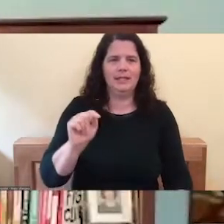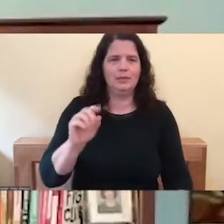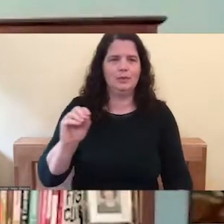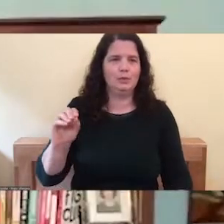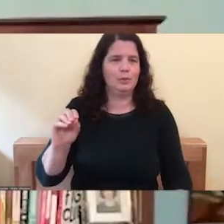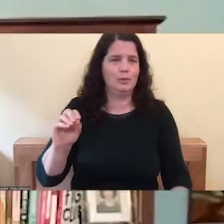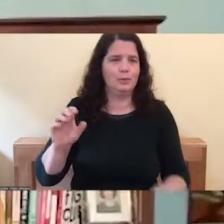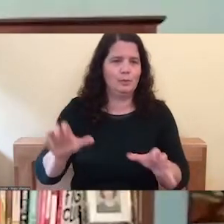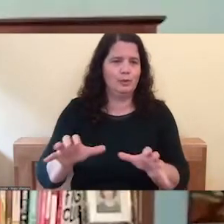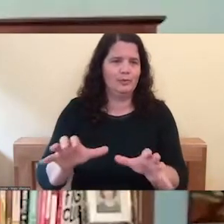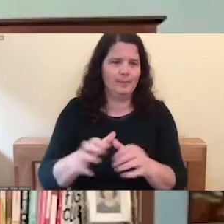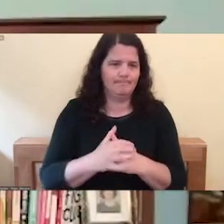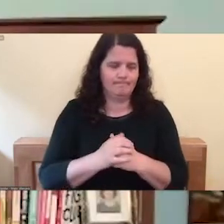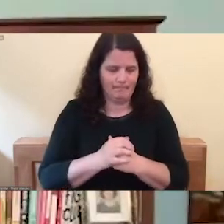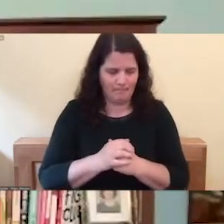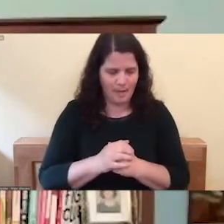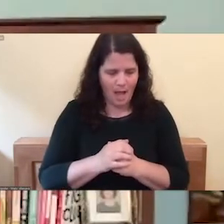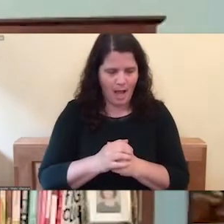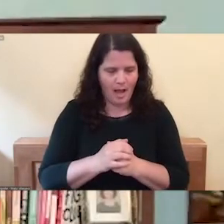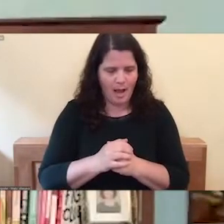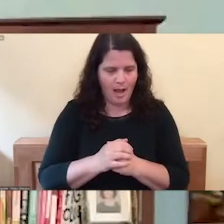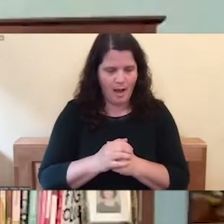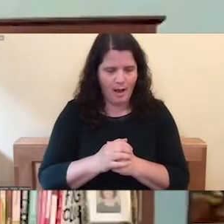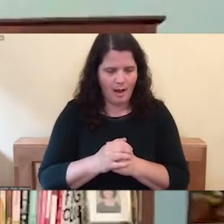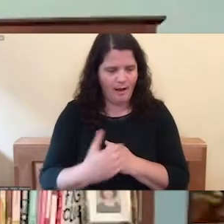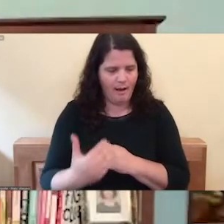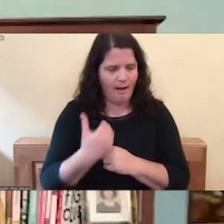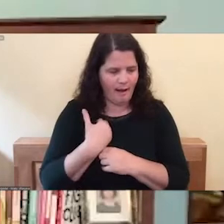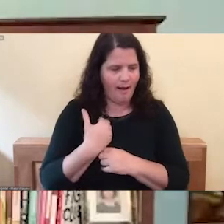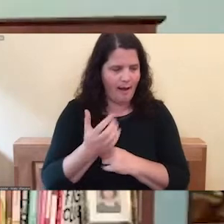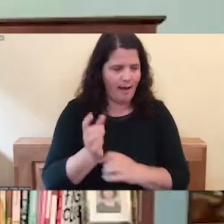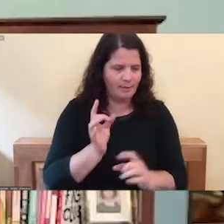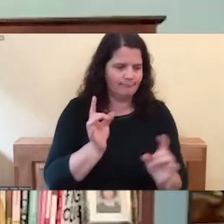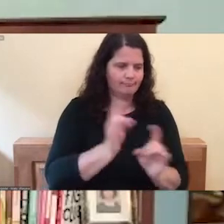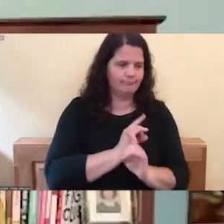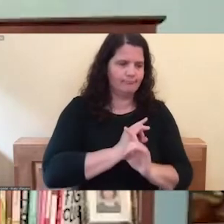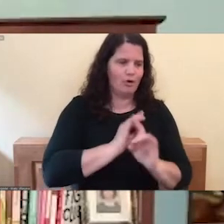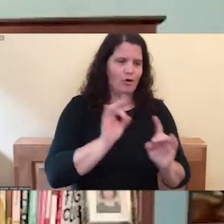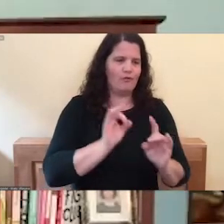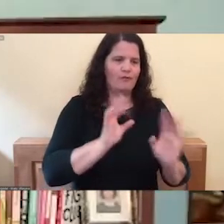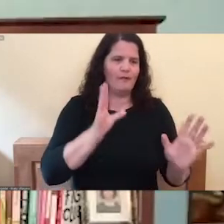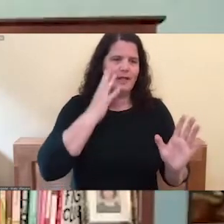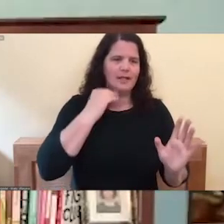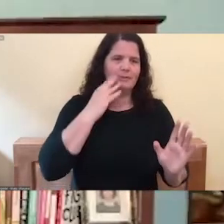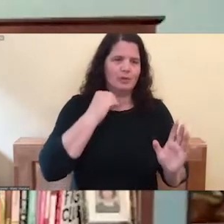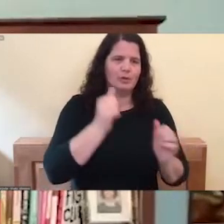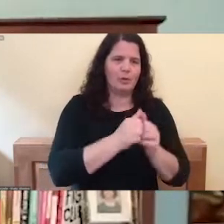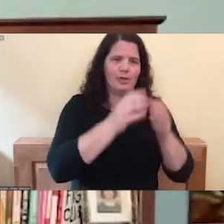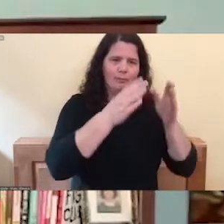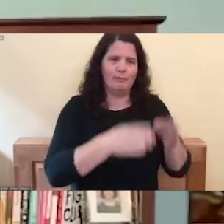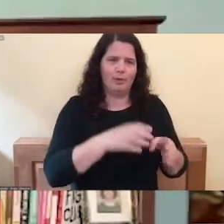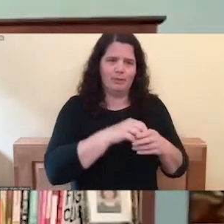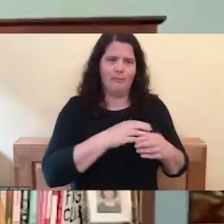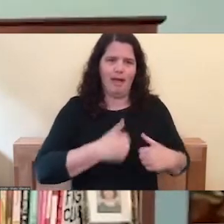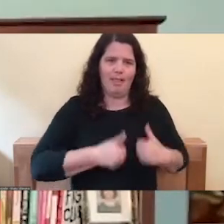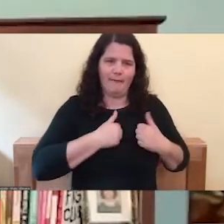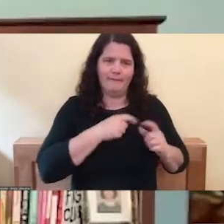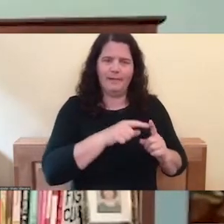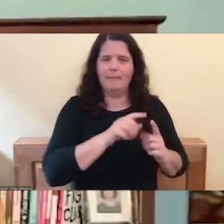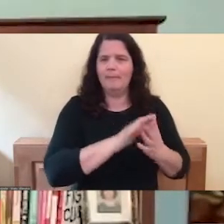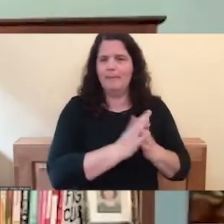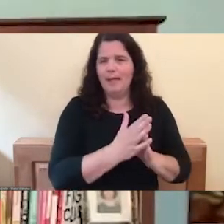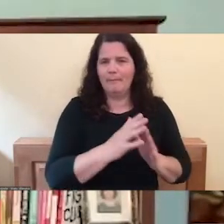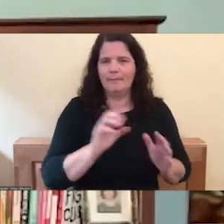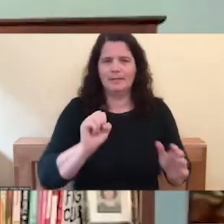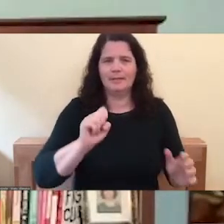horrible, horrific experience with, um, someone in my life who turned out to be a sex predator. was kind of, he was like a mini Harvey